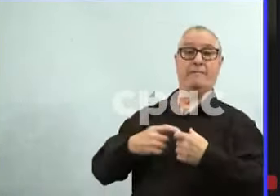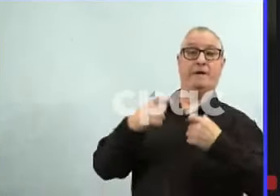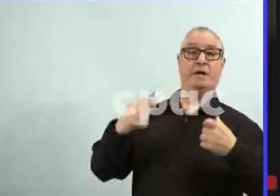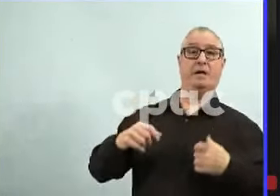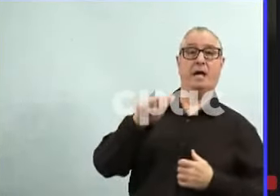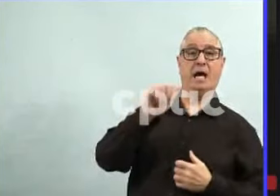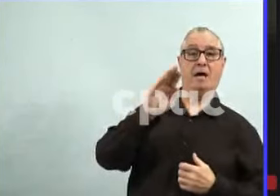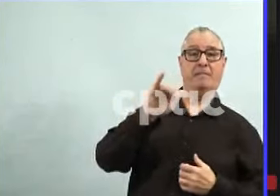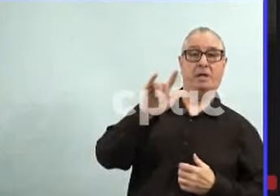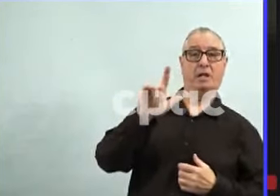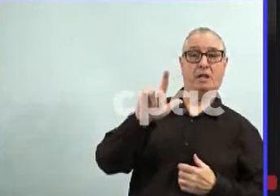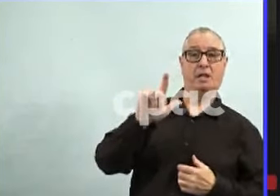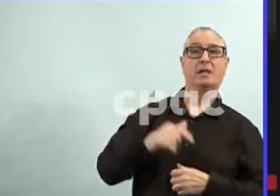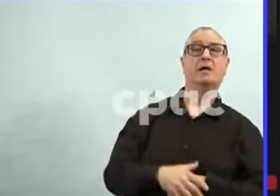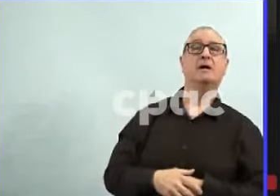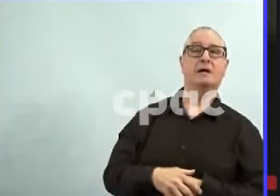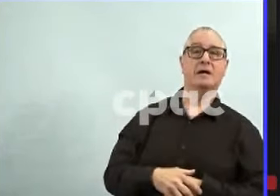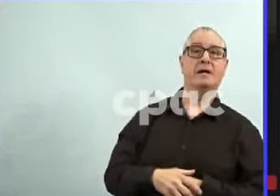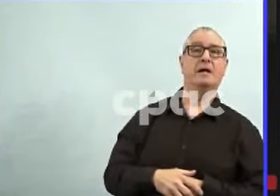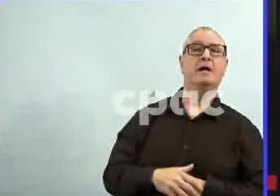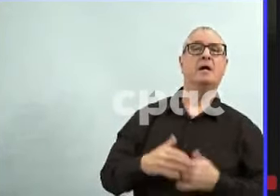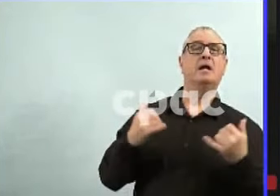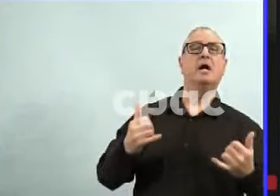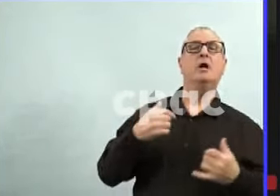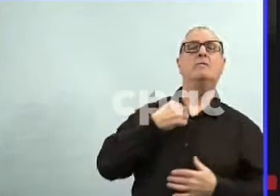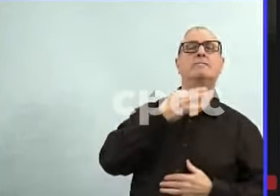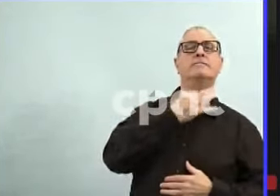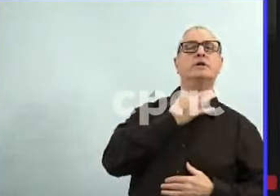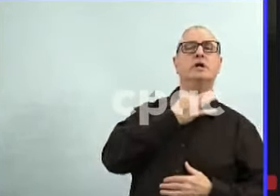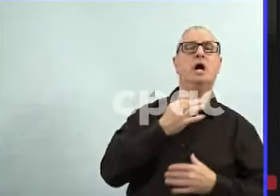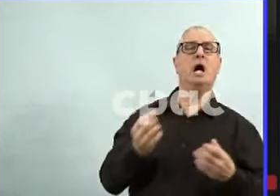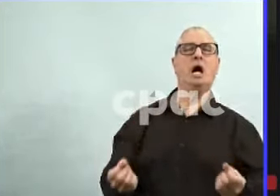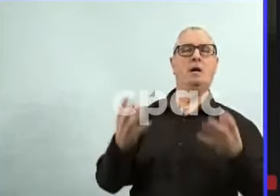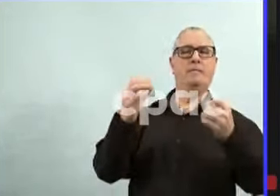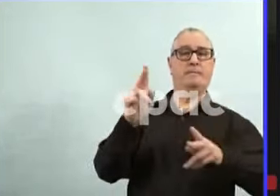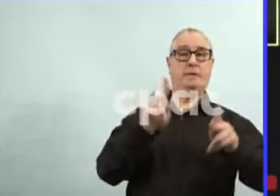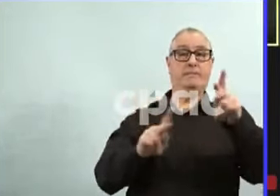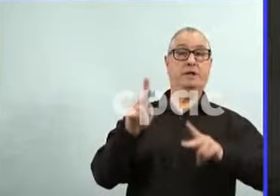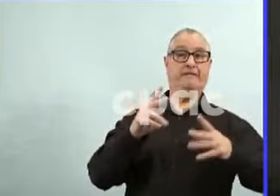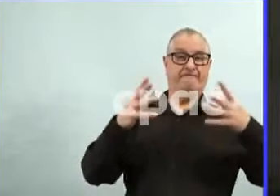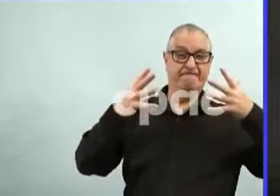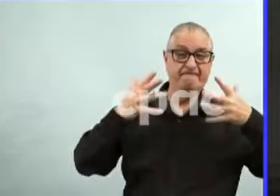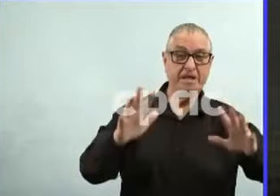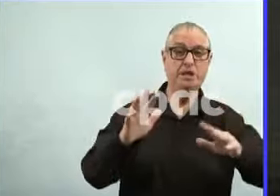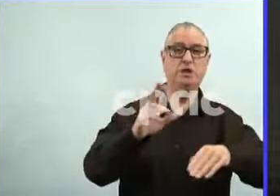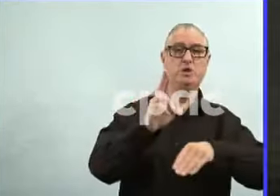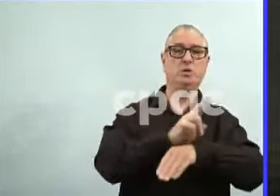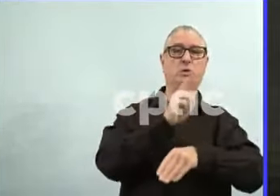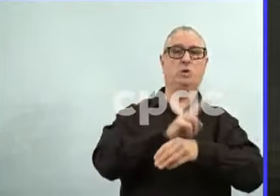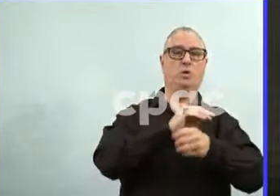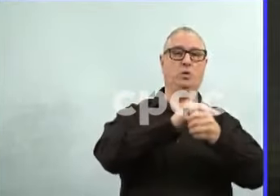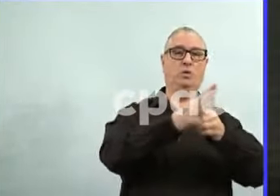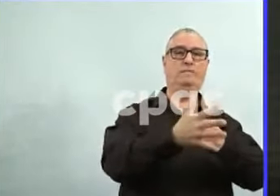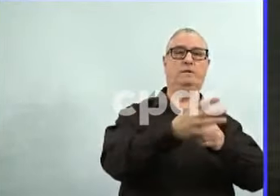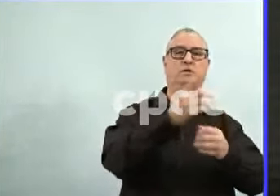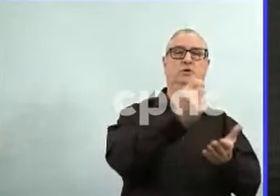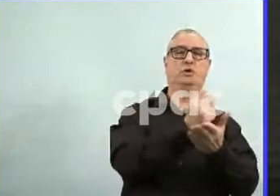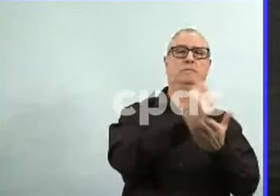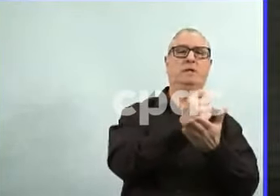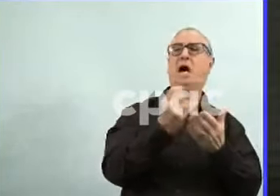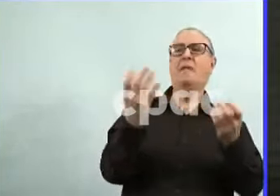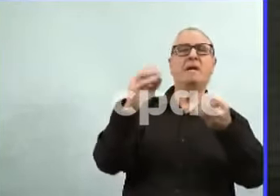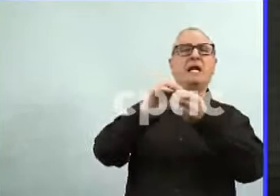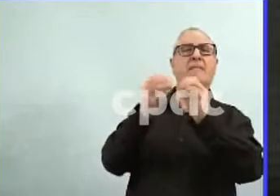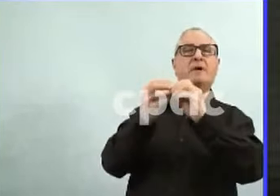Manitobans have used COVID treatment since it's become available. So, the exact numbers could be provided by shared